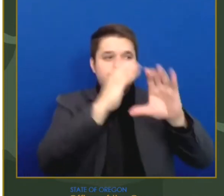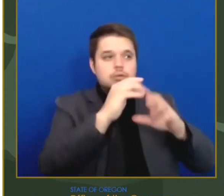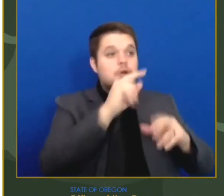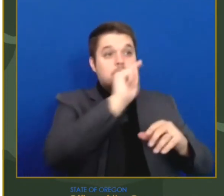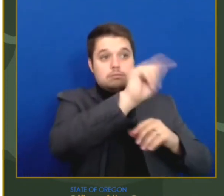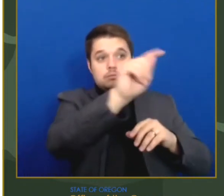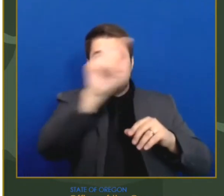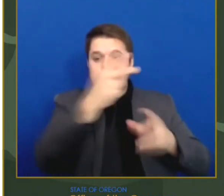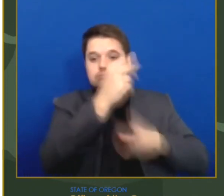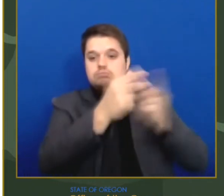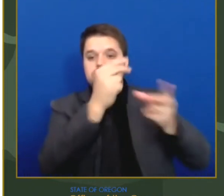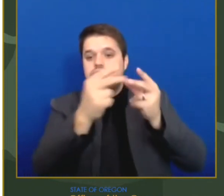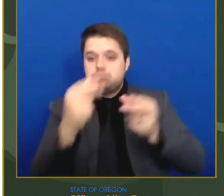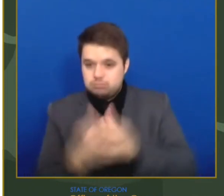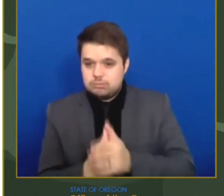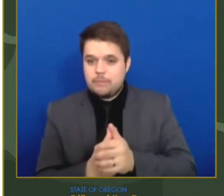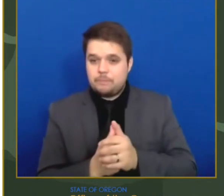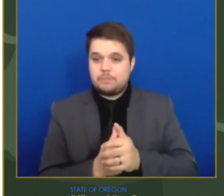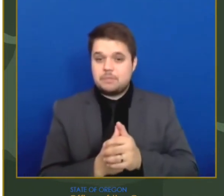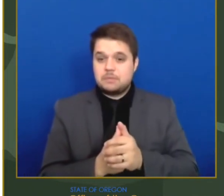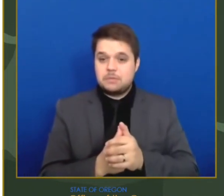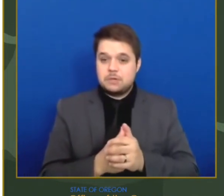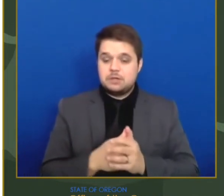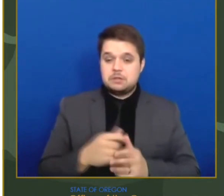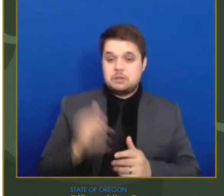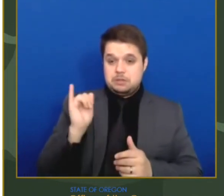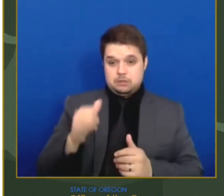activities at different FQHCs around the state.